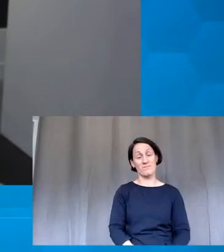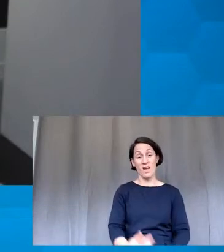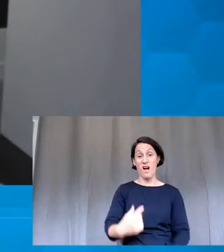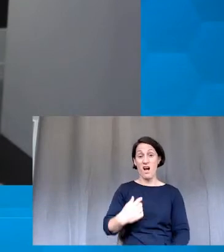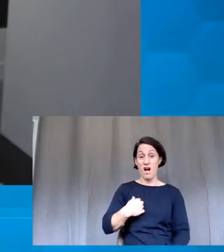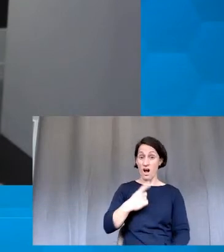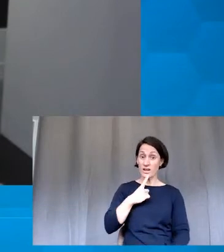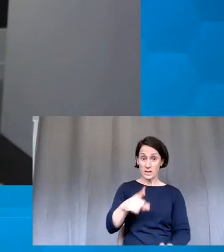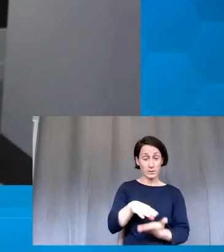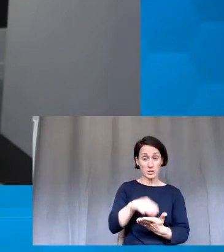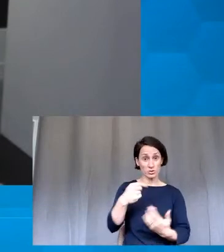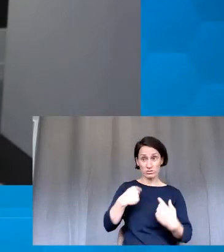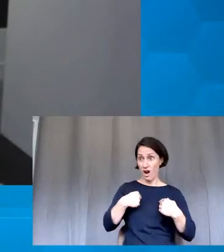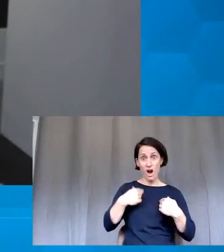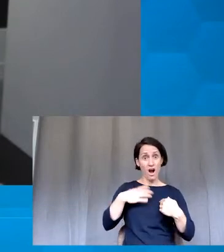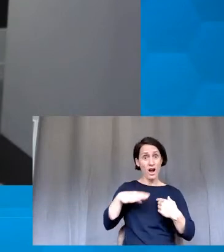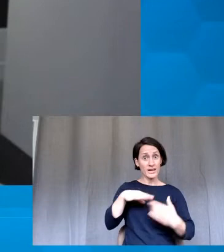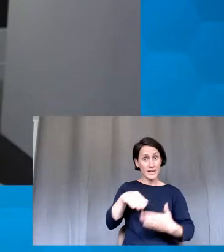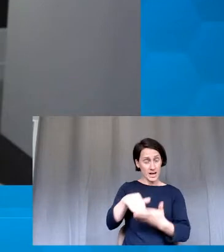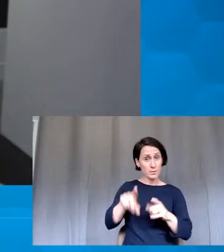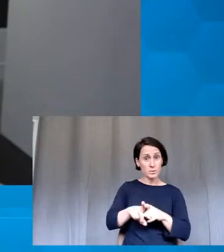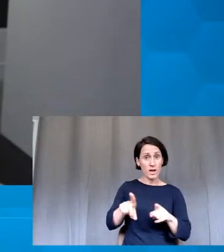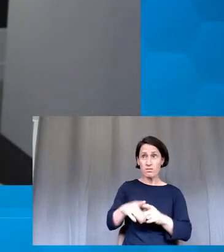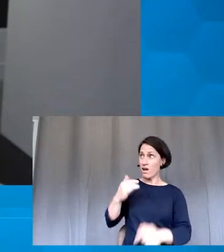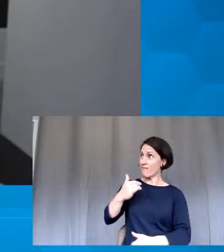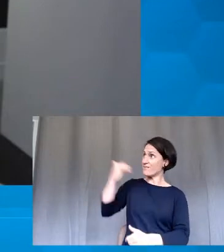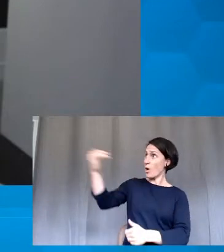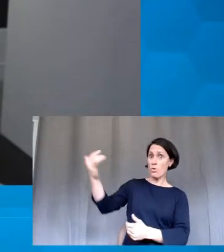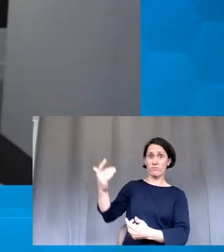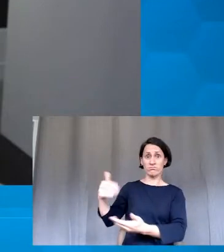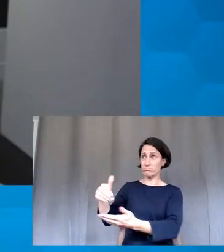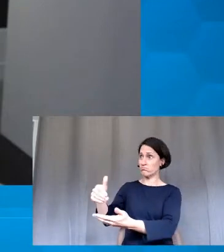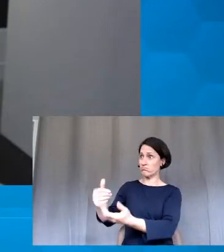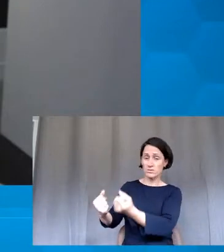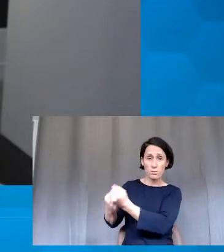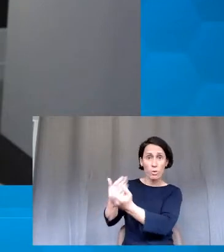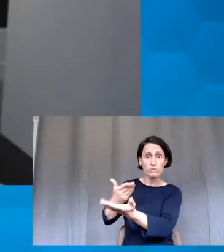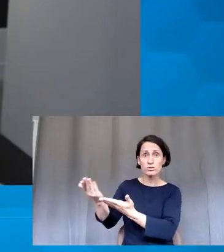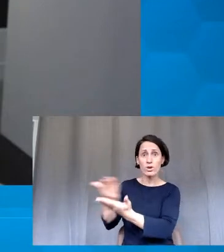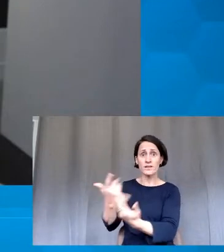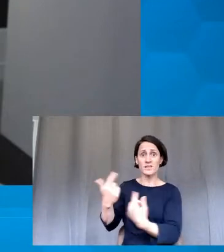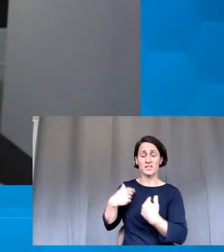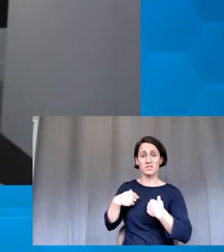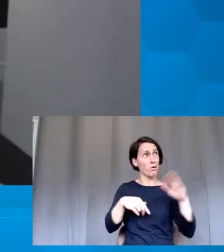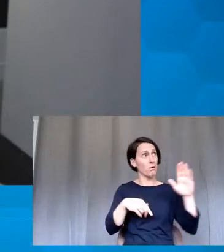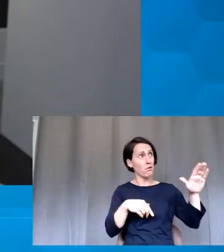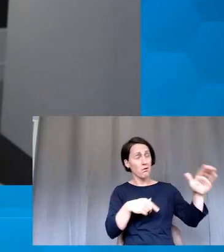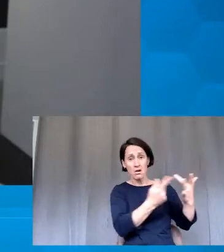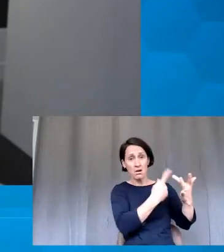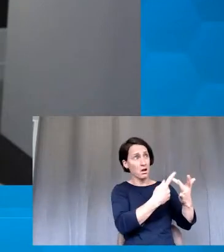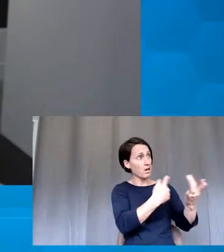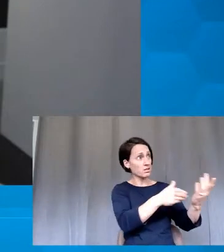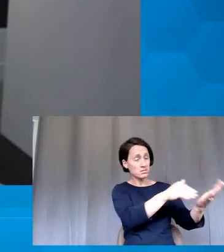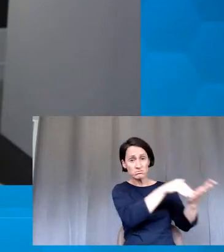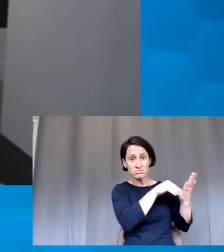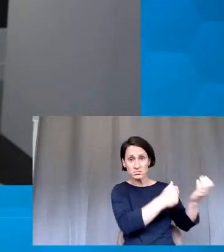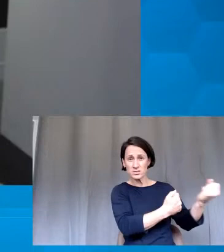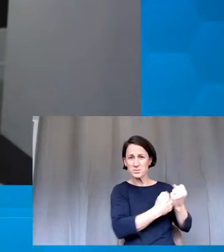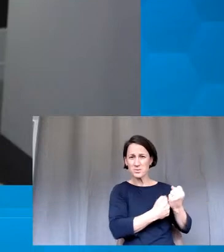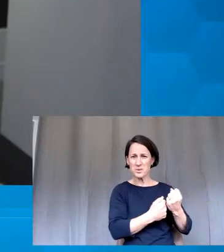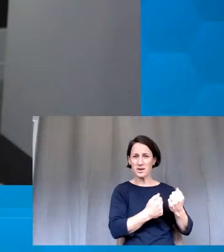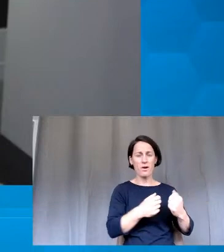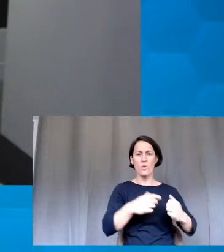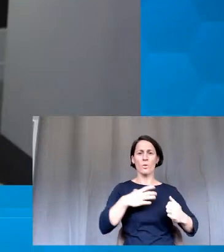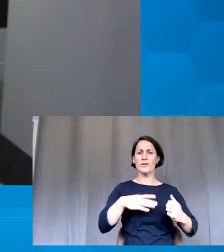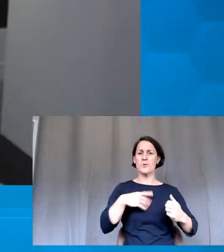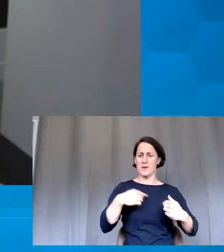that I ask for help. I call Benistar, I use support services and I don't think as lecturers we have to be all stoic and make it